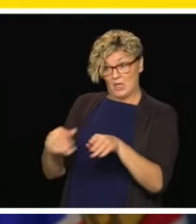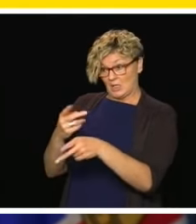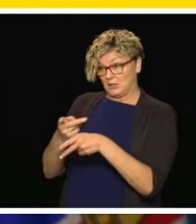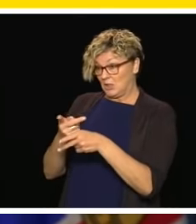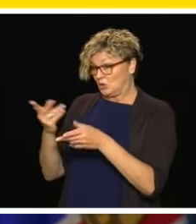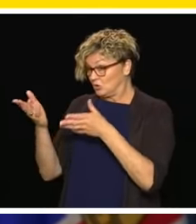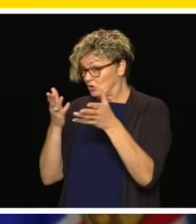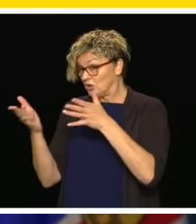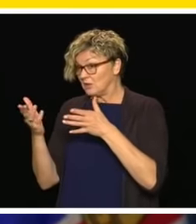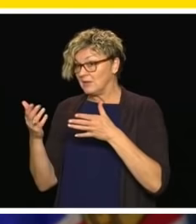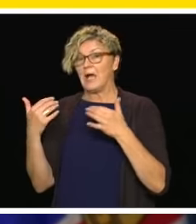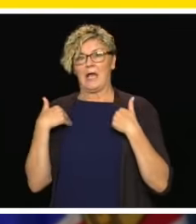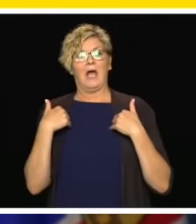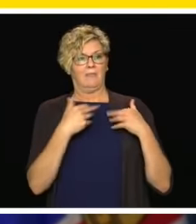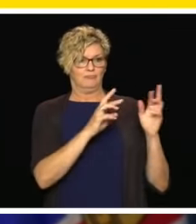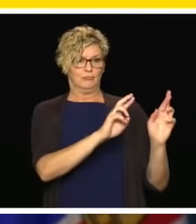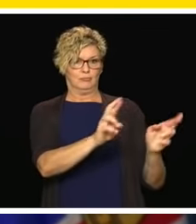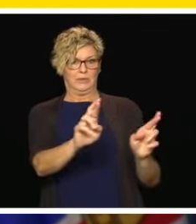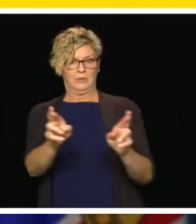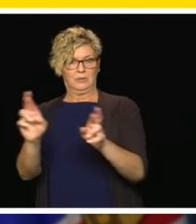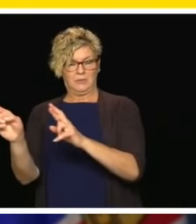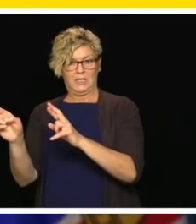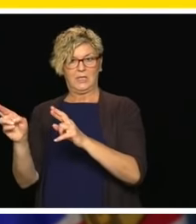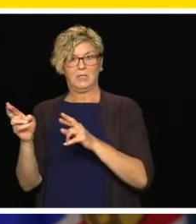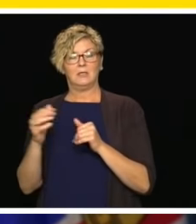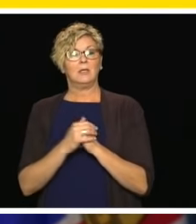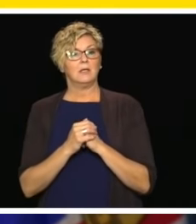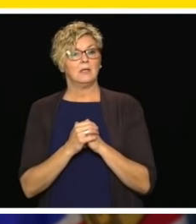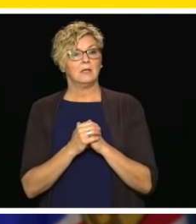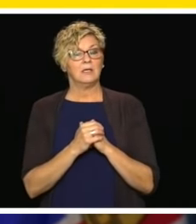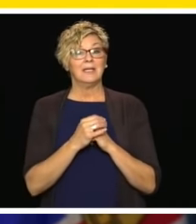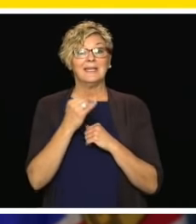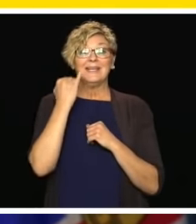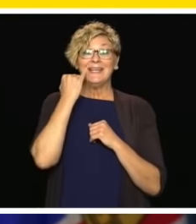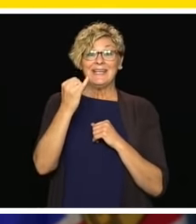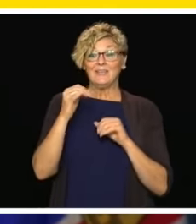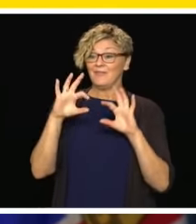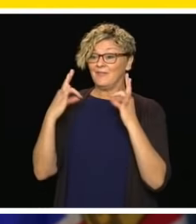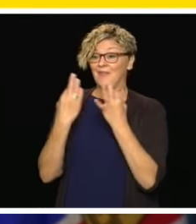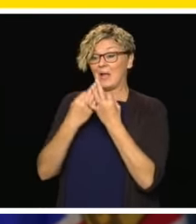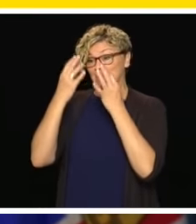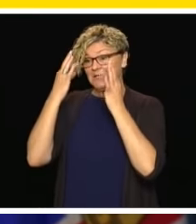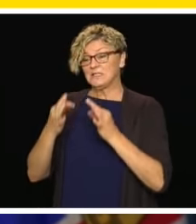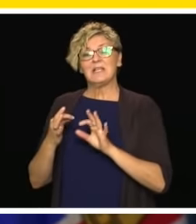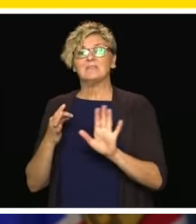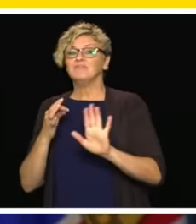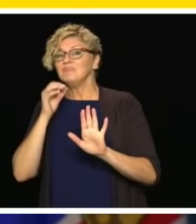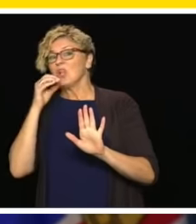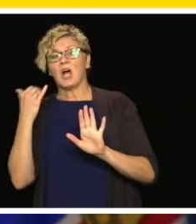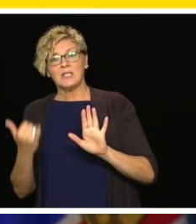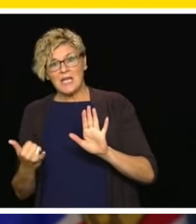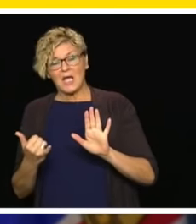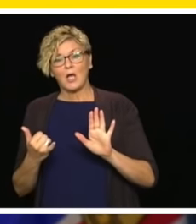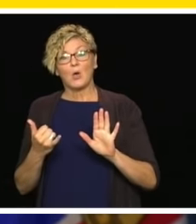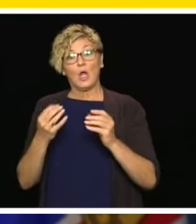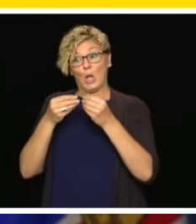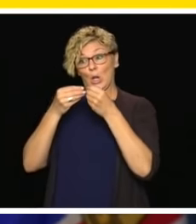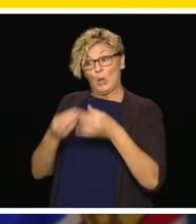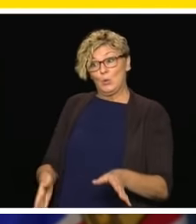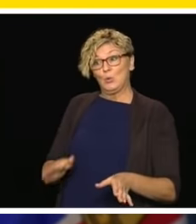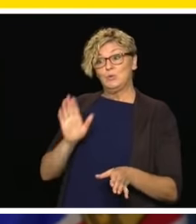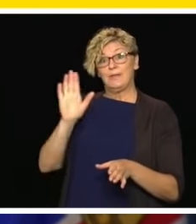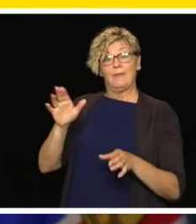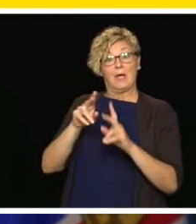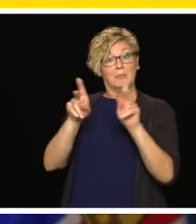and the spot, and at the same time making sure families who are not using the spots don't have to pay for a fee for those spots that they're holding. And